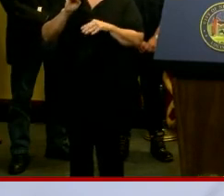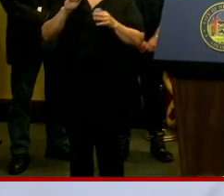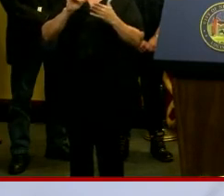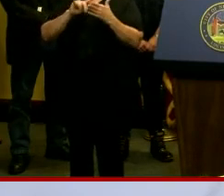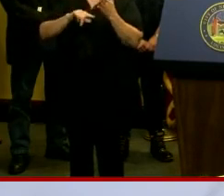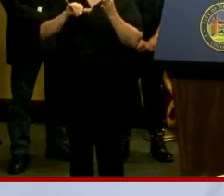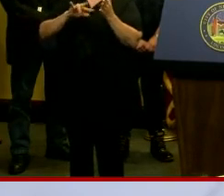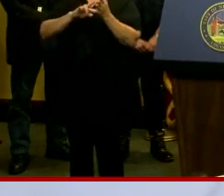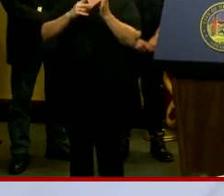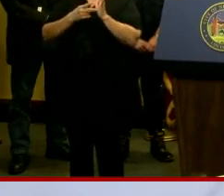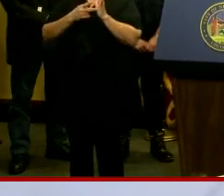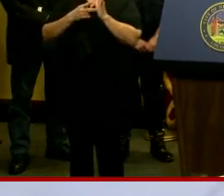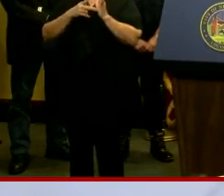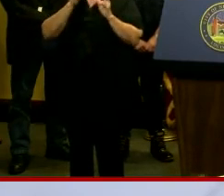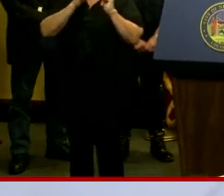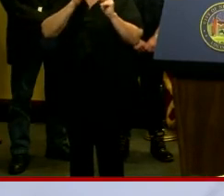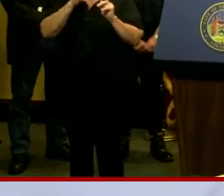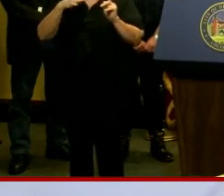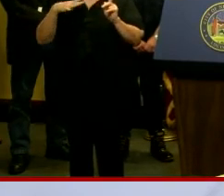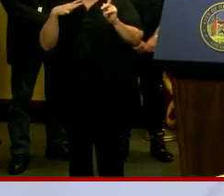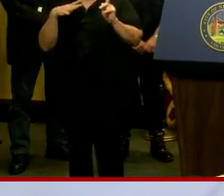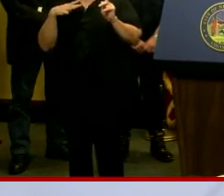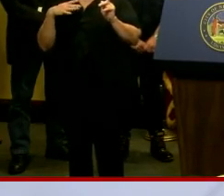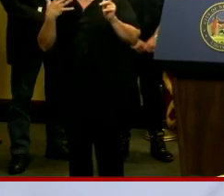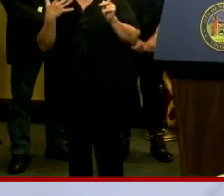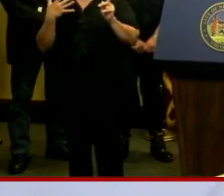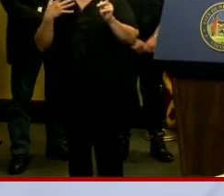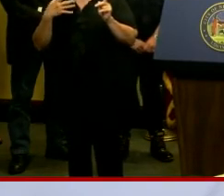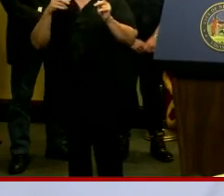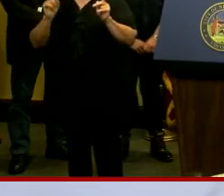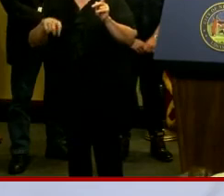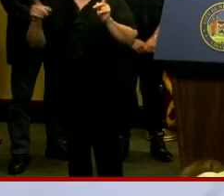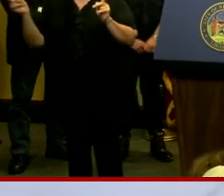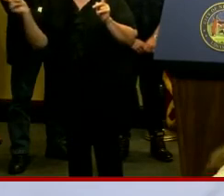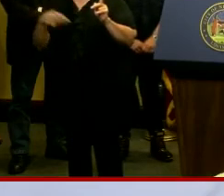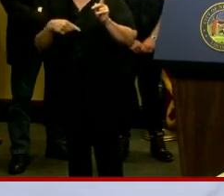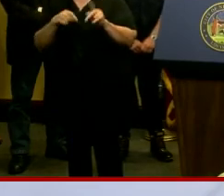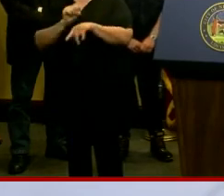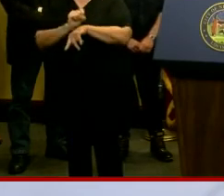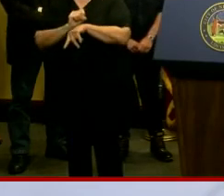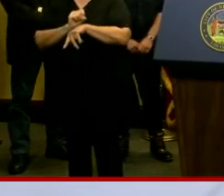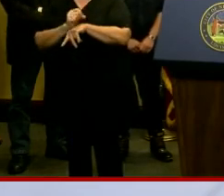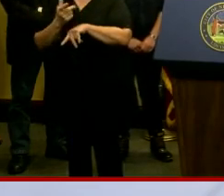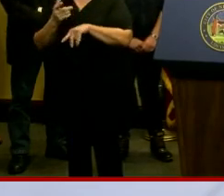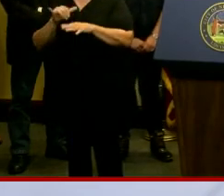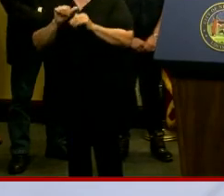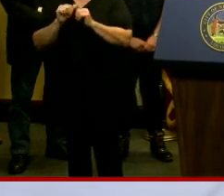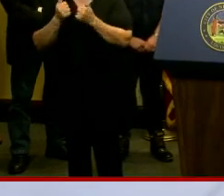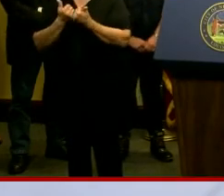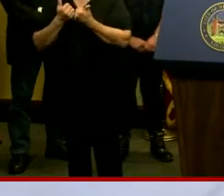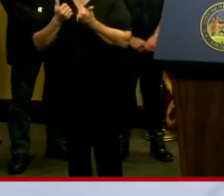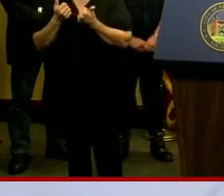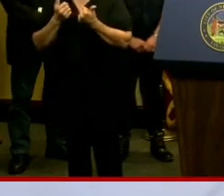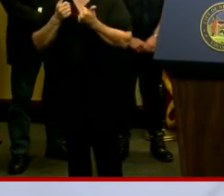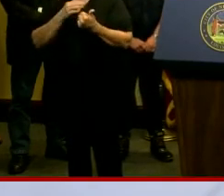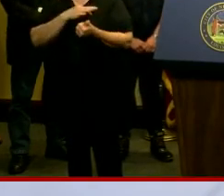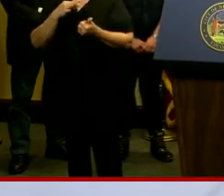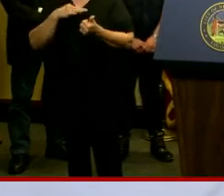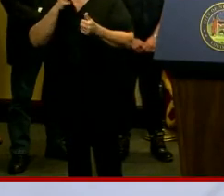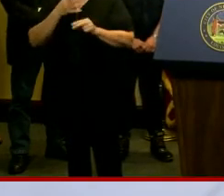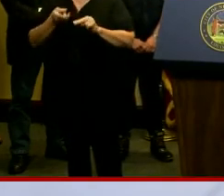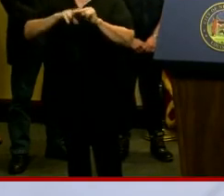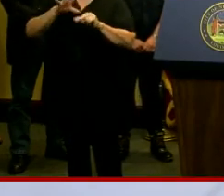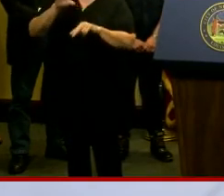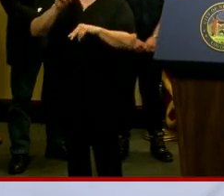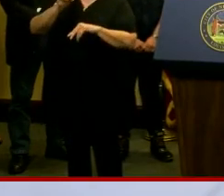is staff that were normally off, 50% of them are called in and they will begin to work. So the agency staffing will increase by 50%.